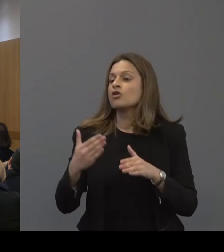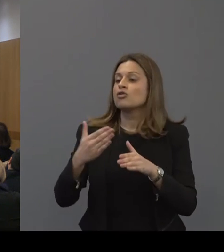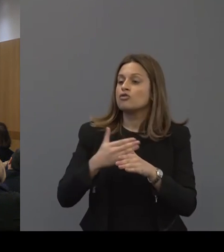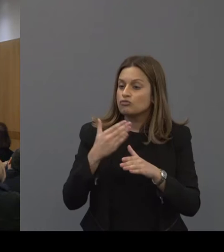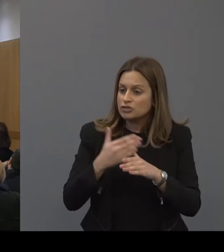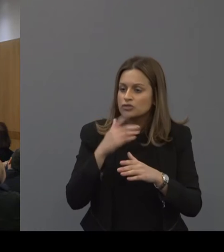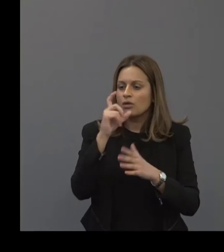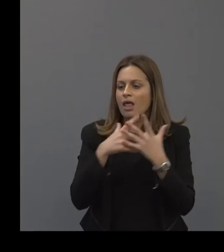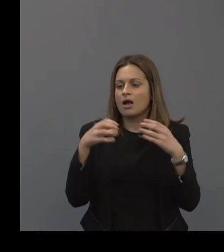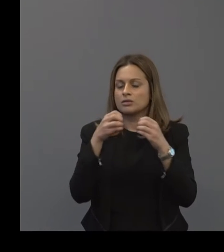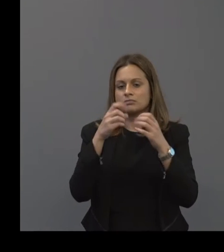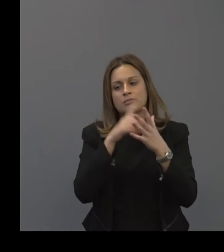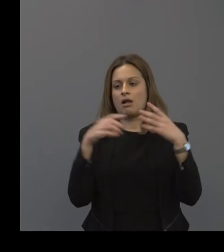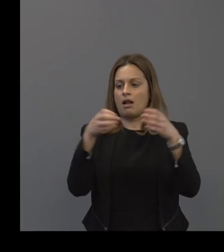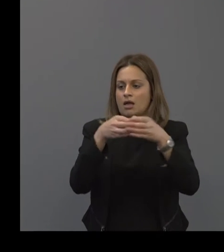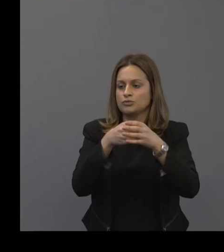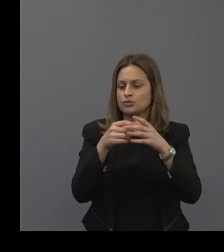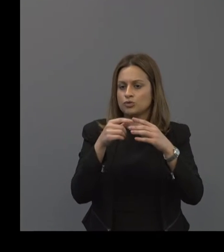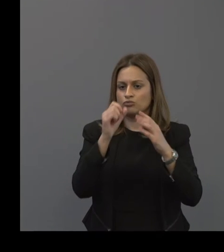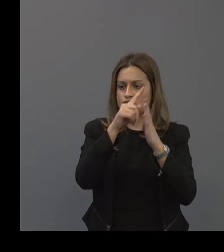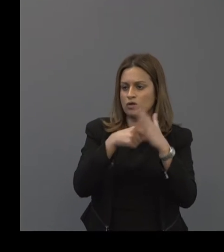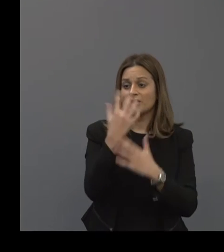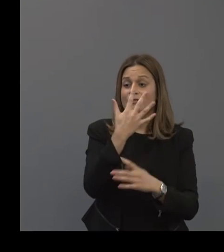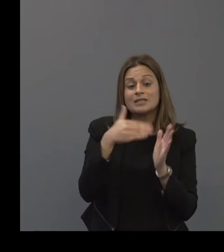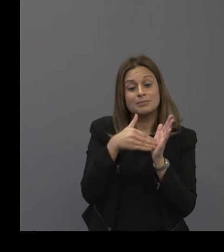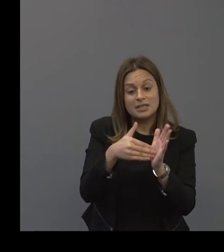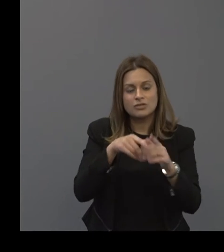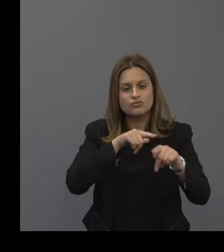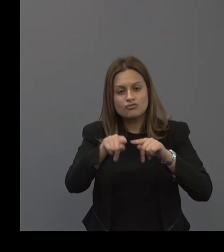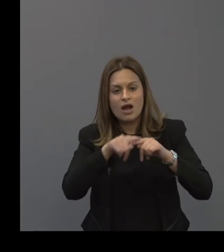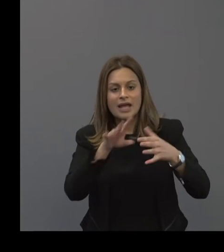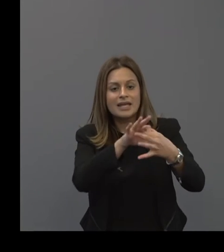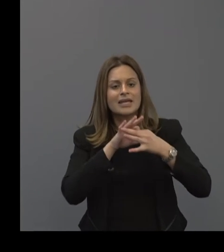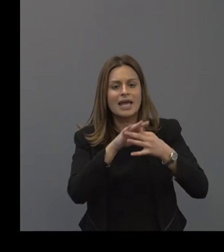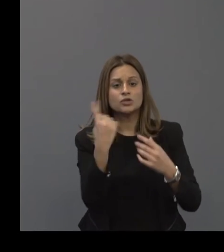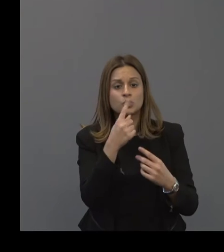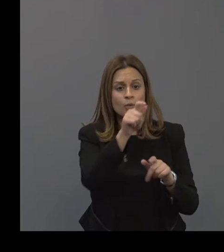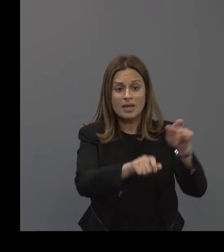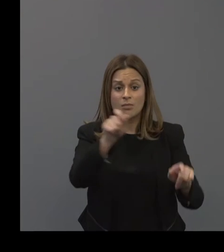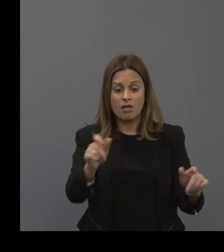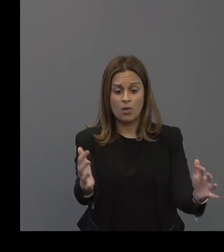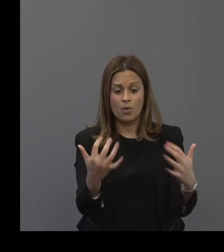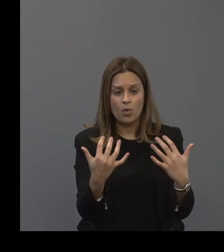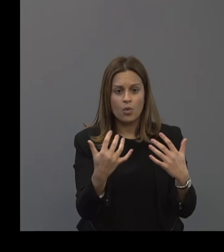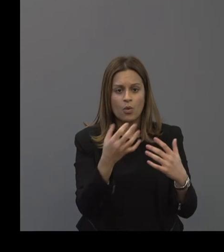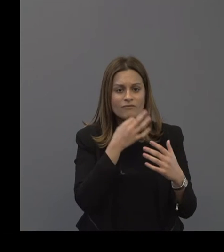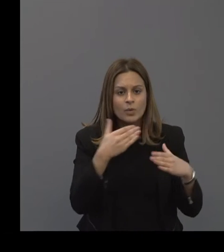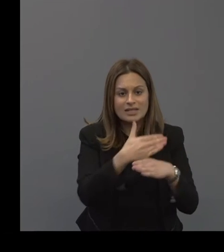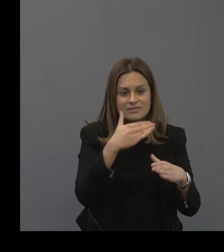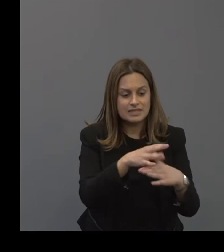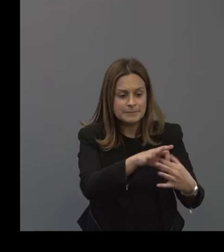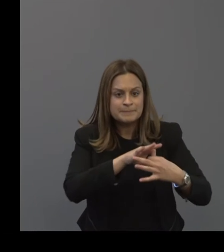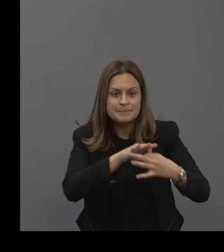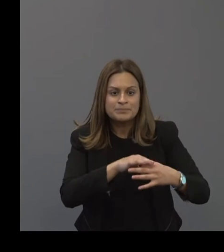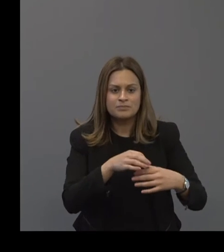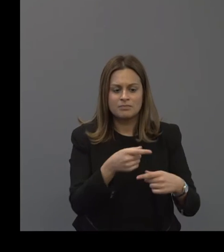classroom program is a 50 minute program where we engage the attendees in some interactive activities